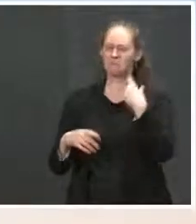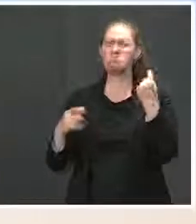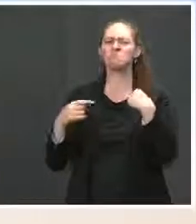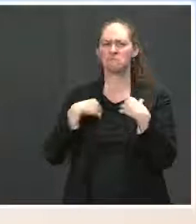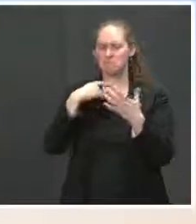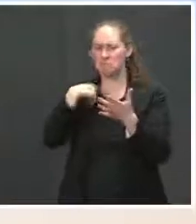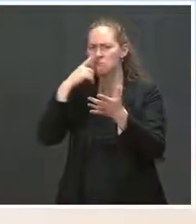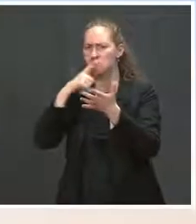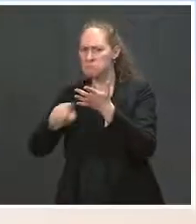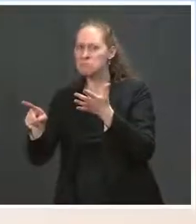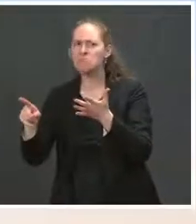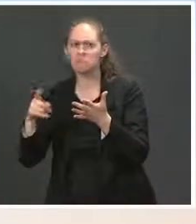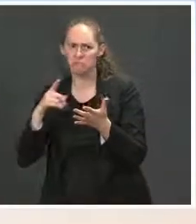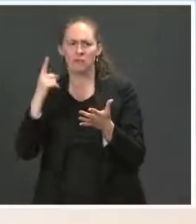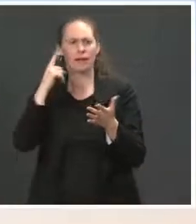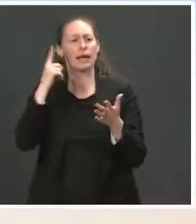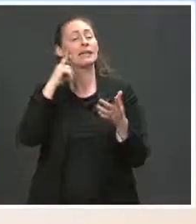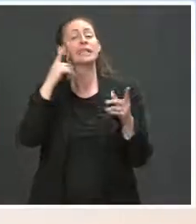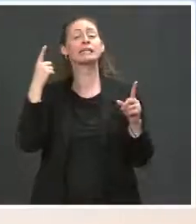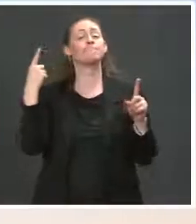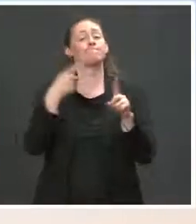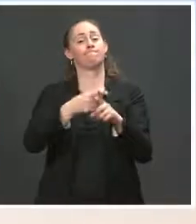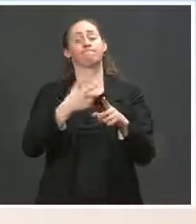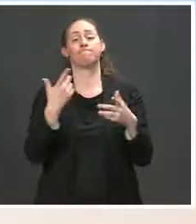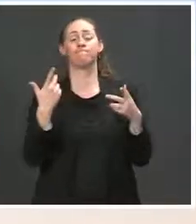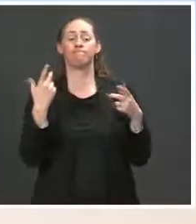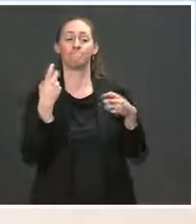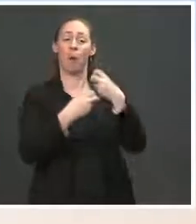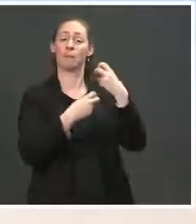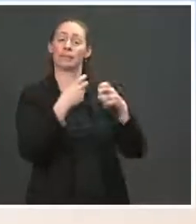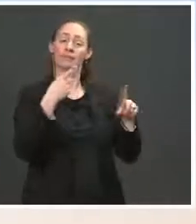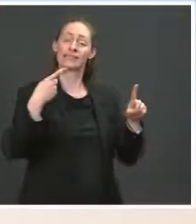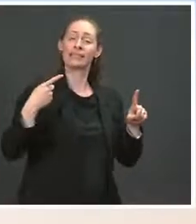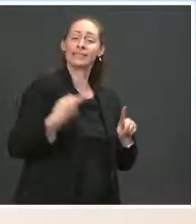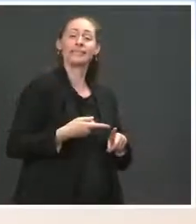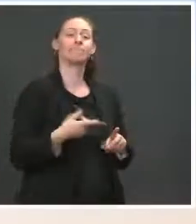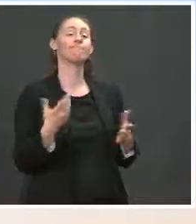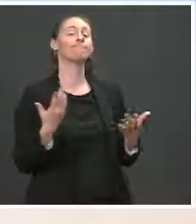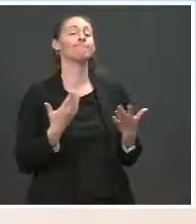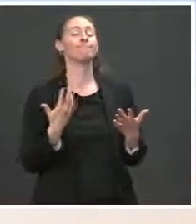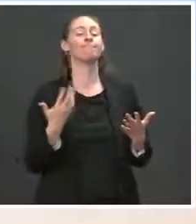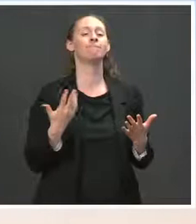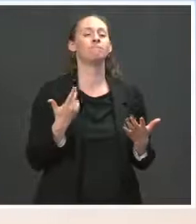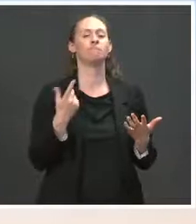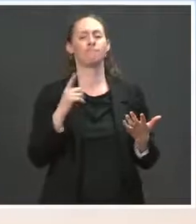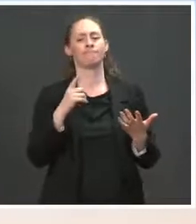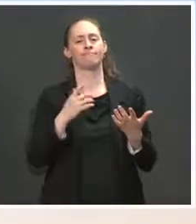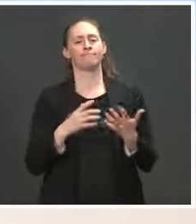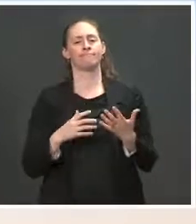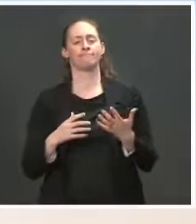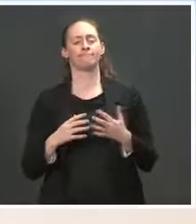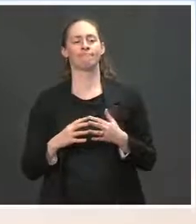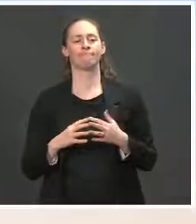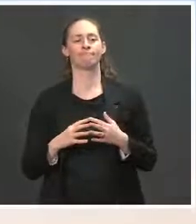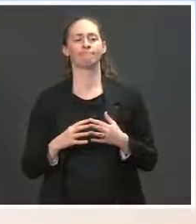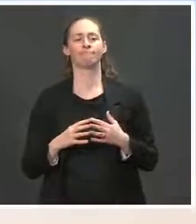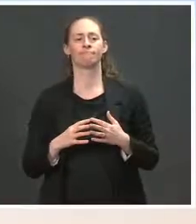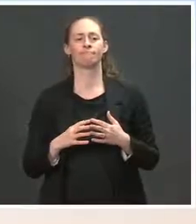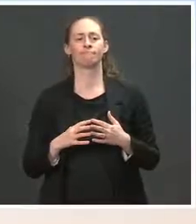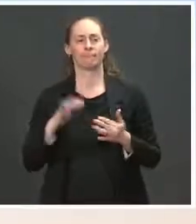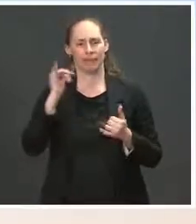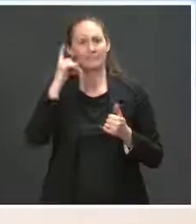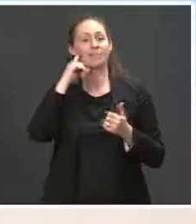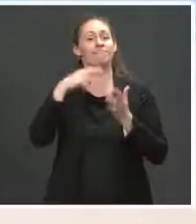understand the biggest factor is, though, is that we're now at a point where we have reached, you know, just two weeks ago, only 43,